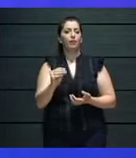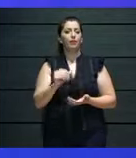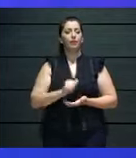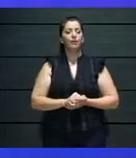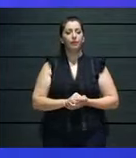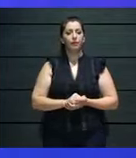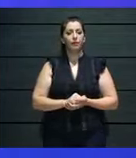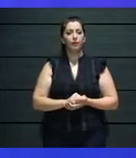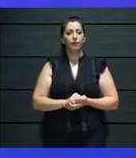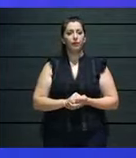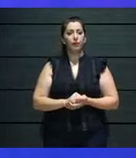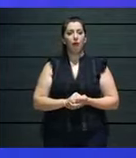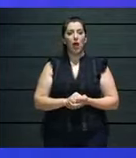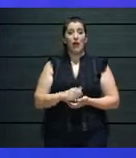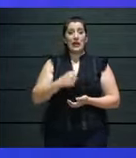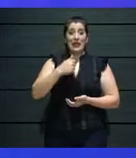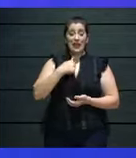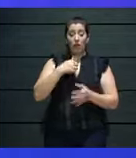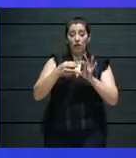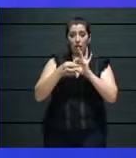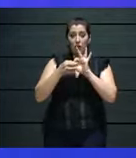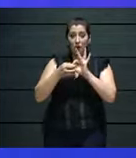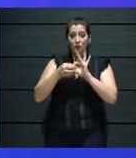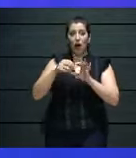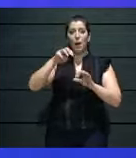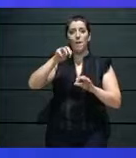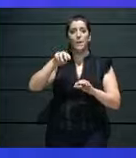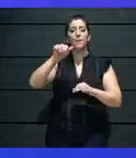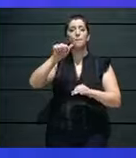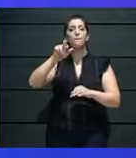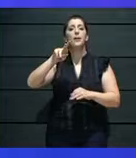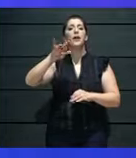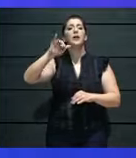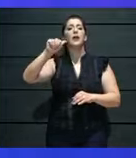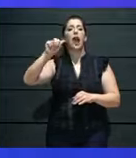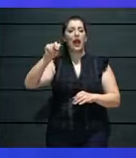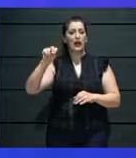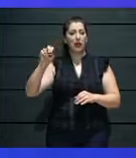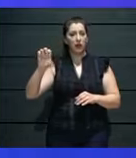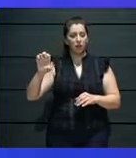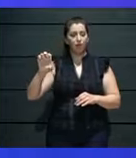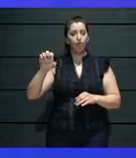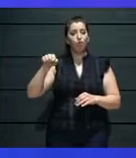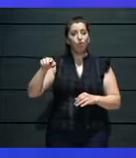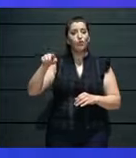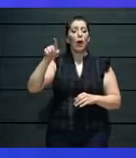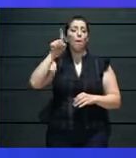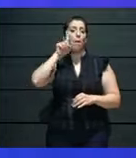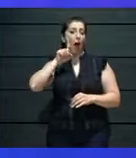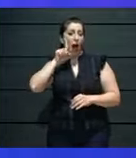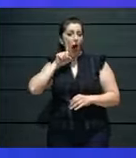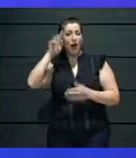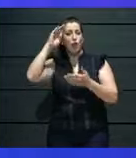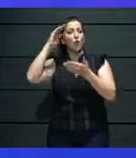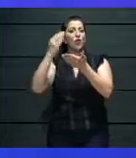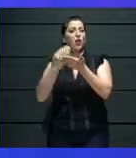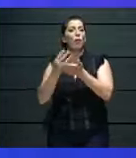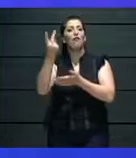funds and strategy, will, I'm sure, enlarge on what you're talking about, because